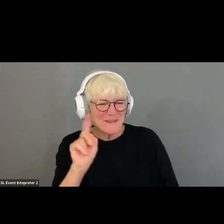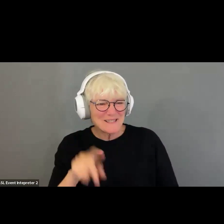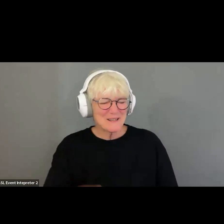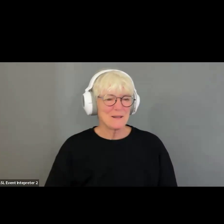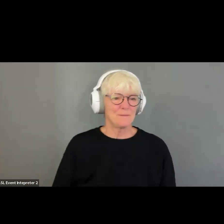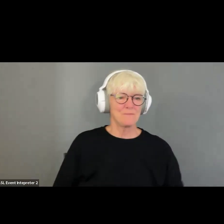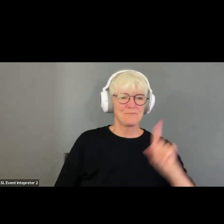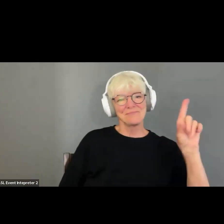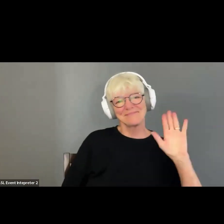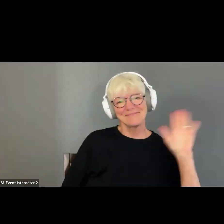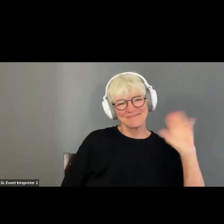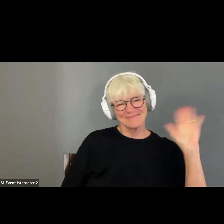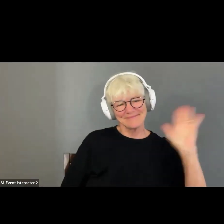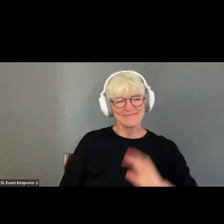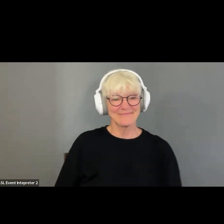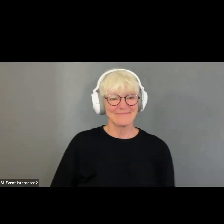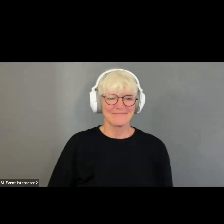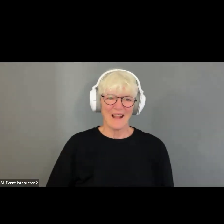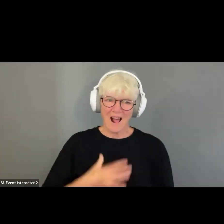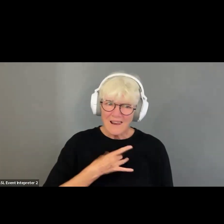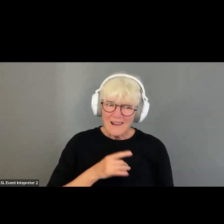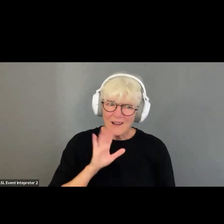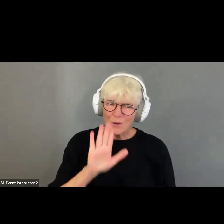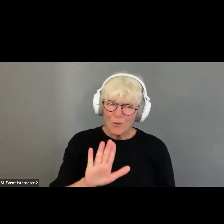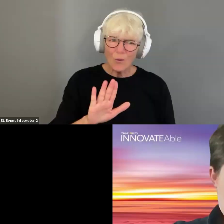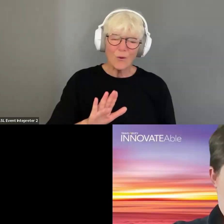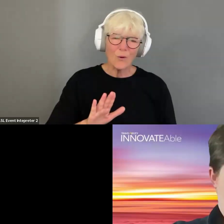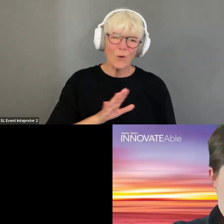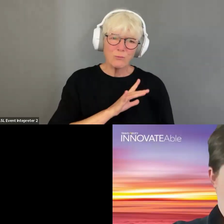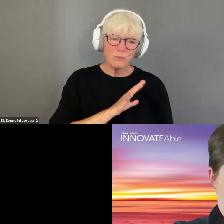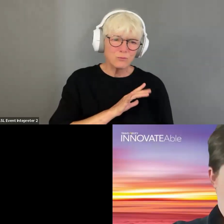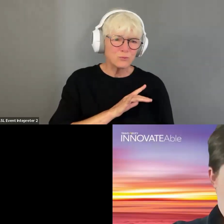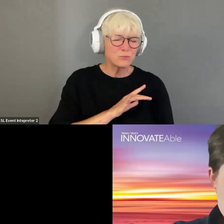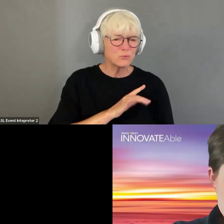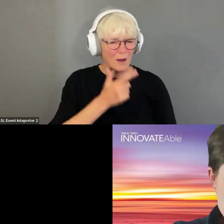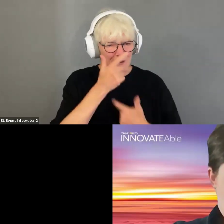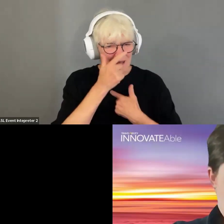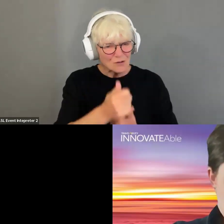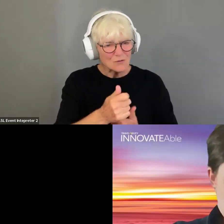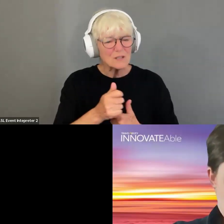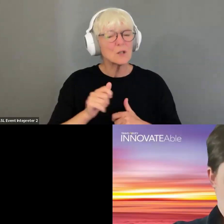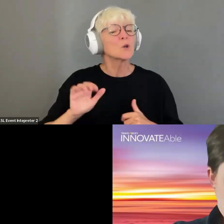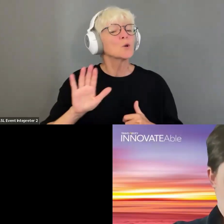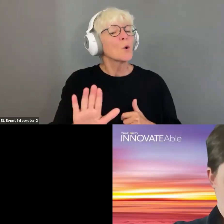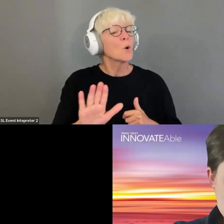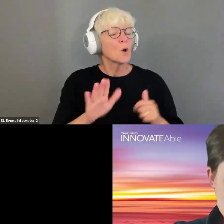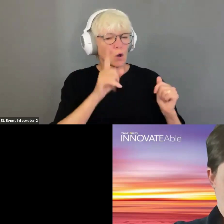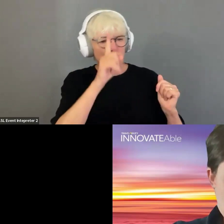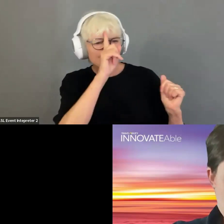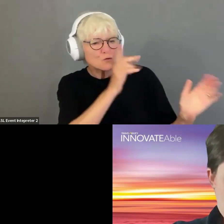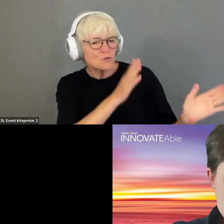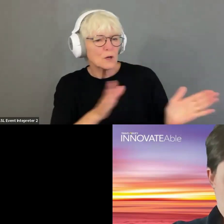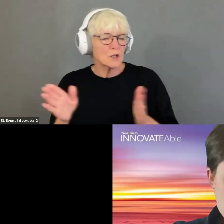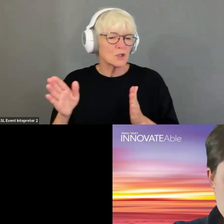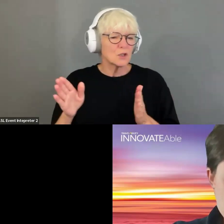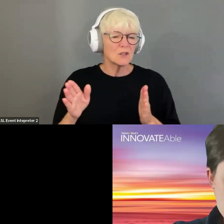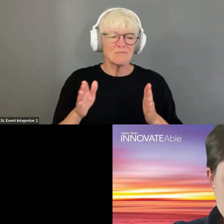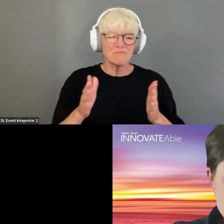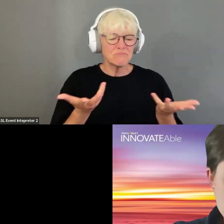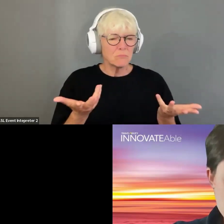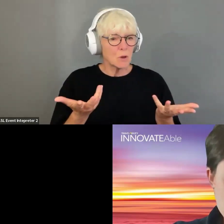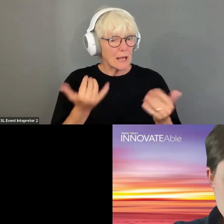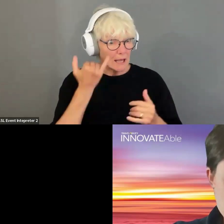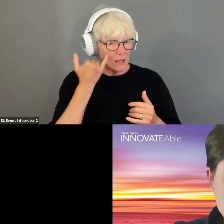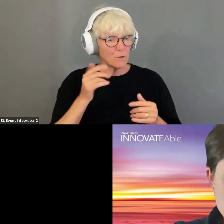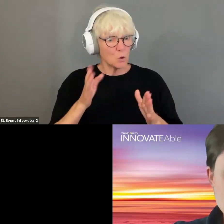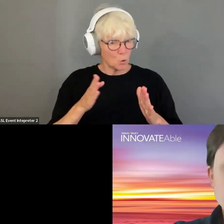Hi. Um, I really like this. I think it's really interesting and I'm interested in your strategy. Uh, if you are going